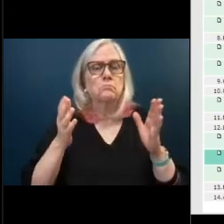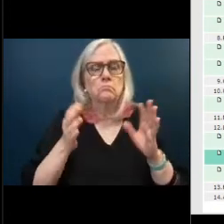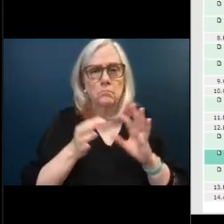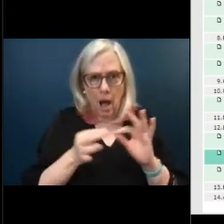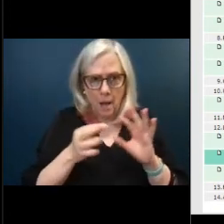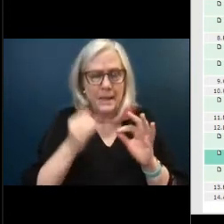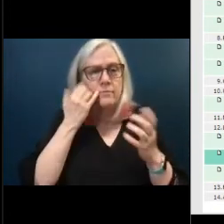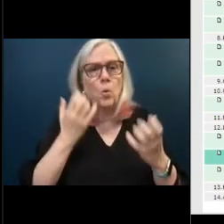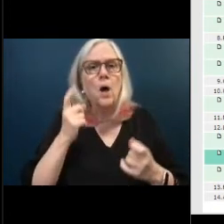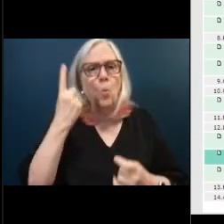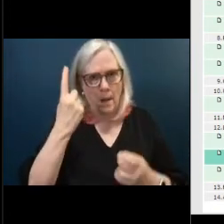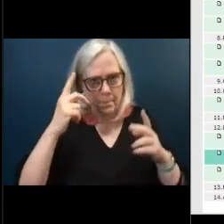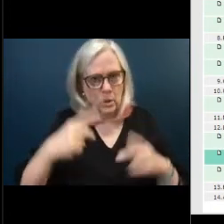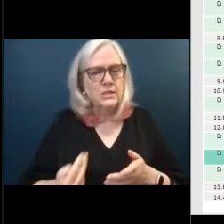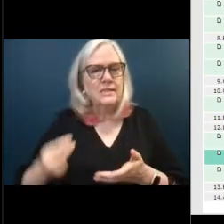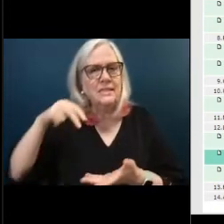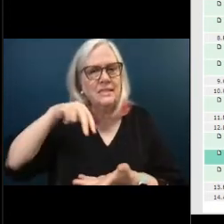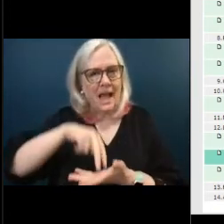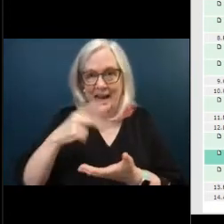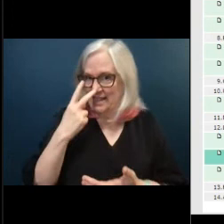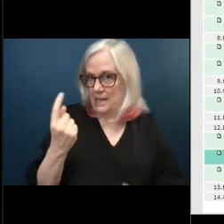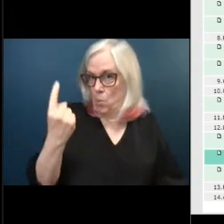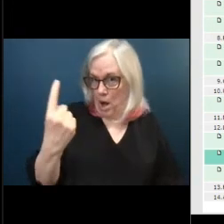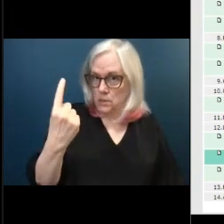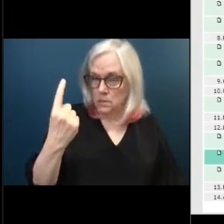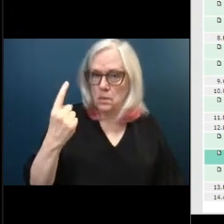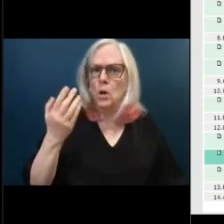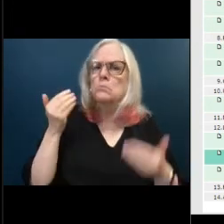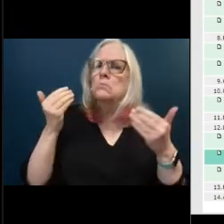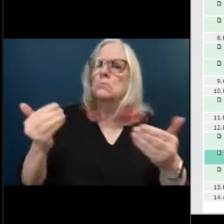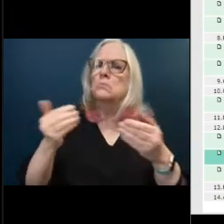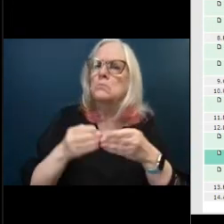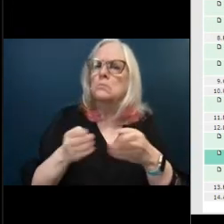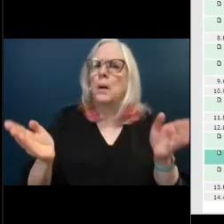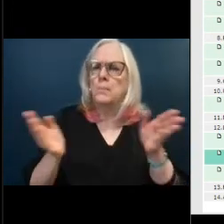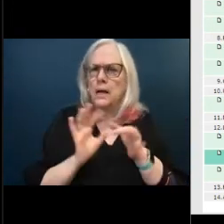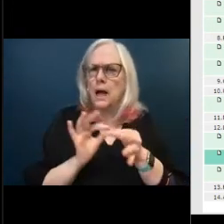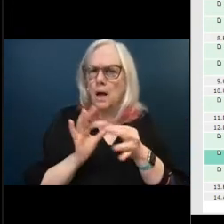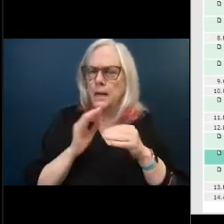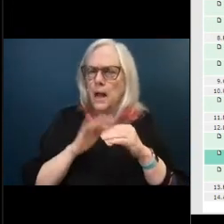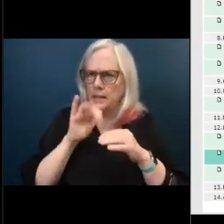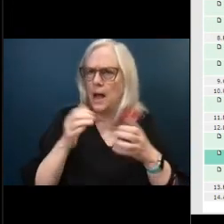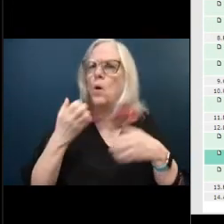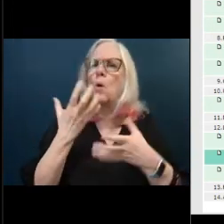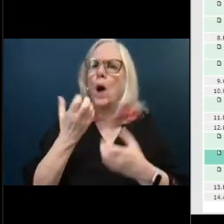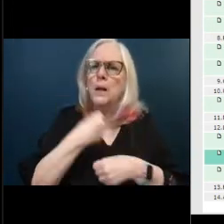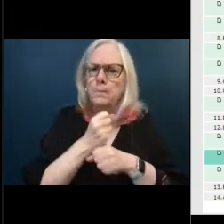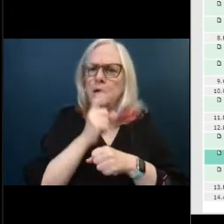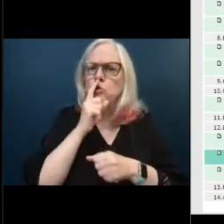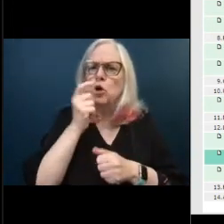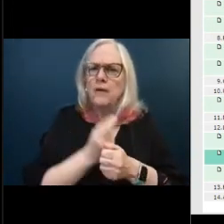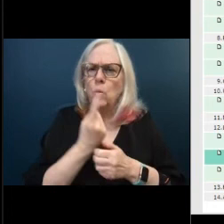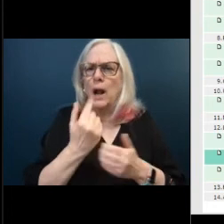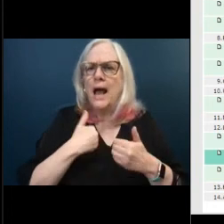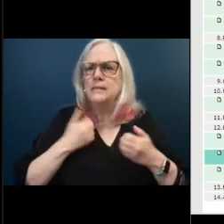at least one person standing um let's go ahead let's proceed with public comment i want to make sure everybody has an opportunity um approach the podium and